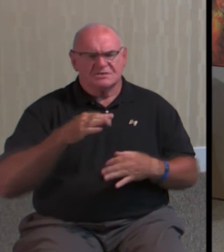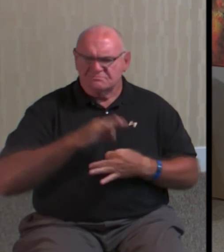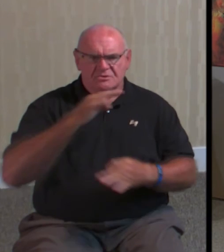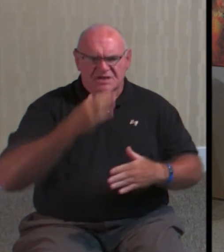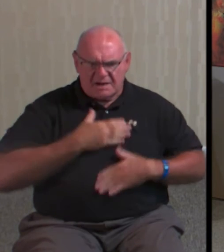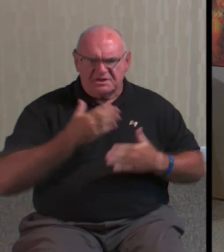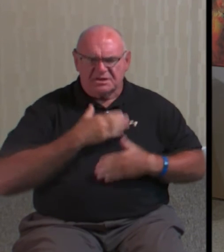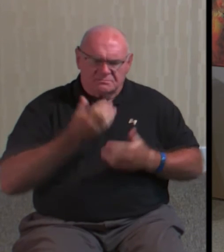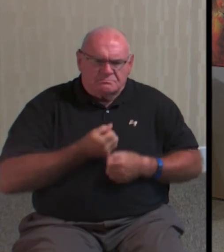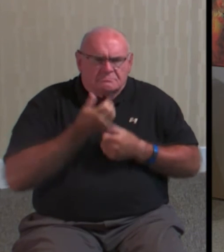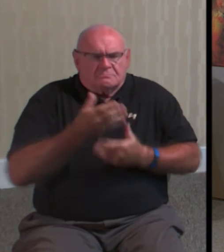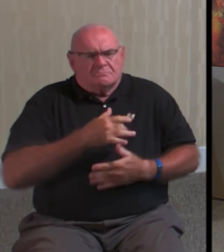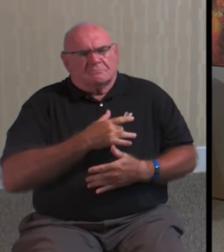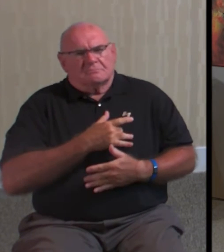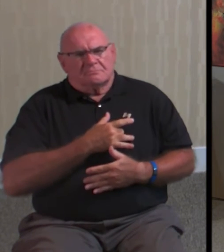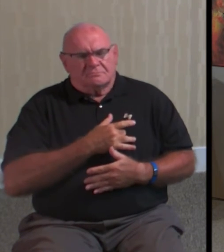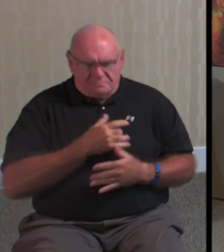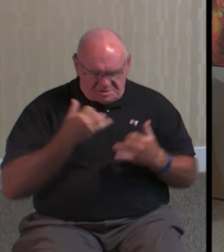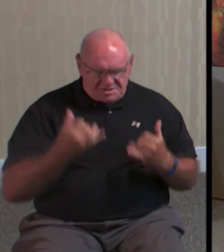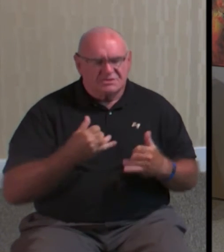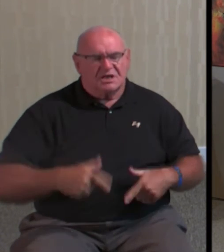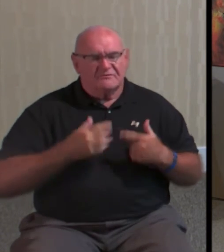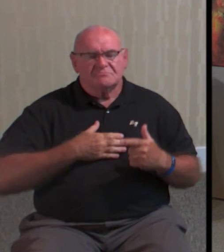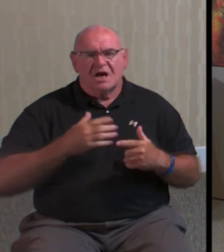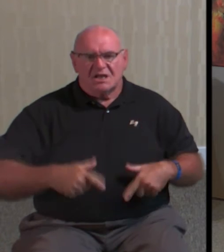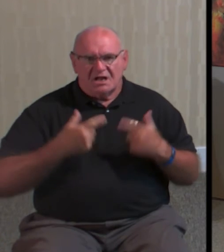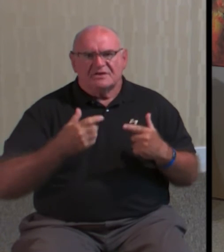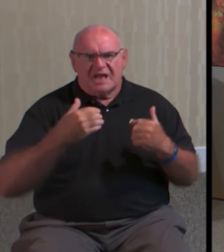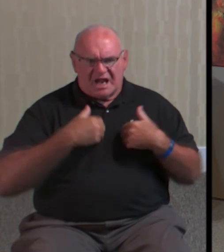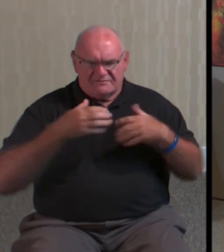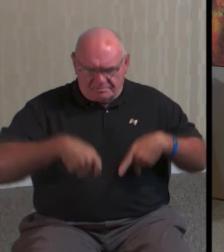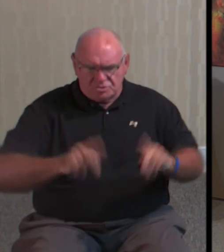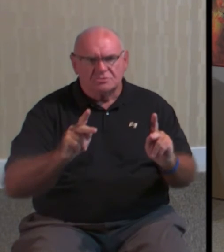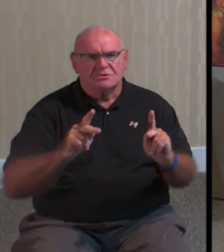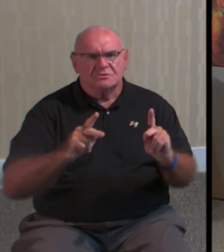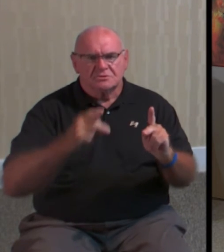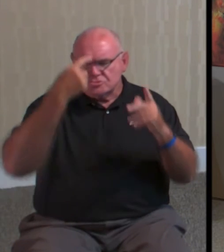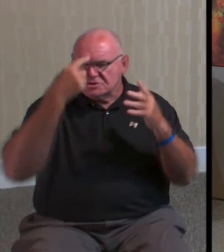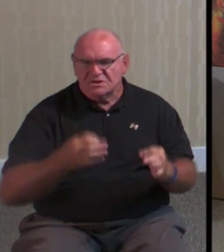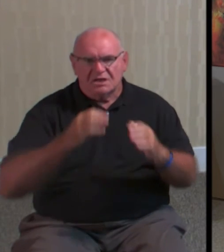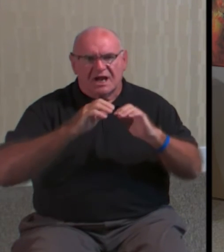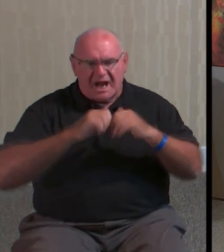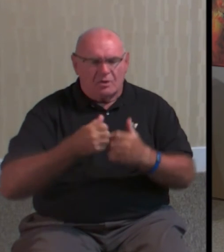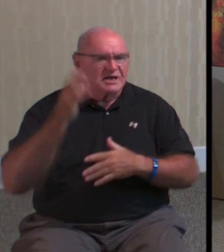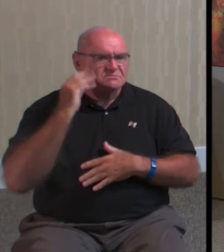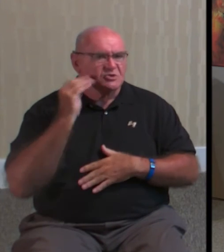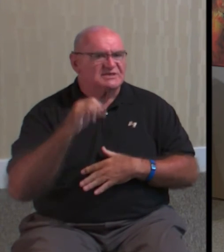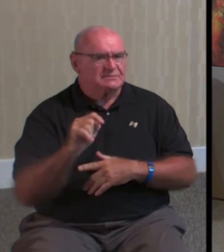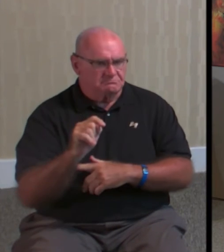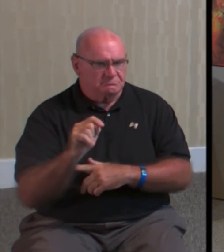this life is my life and I have the opportunity to choose how I experience it